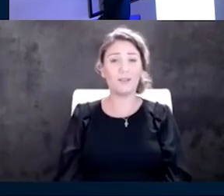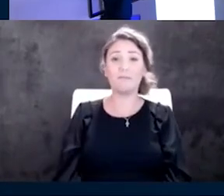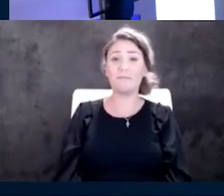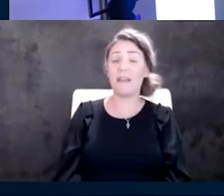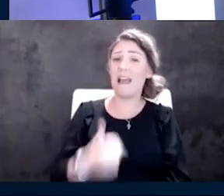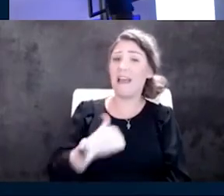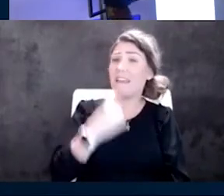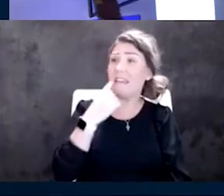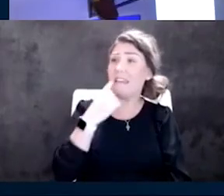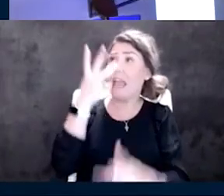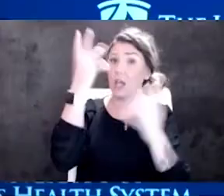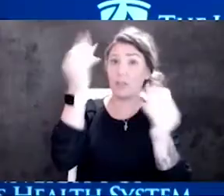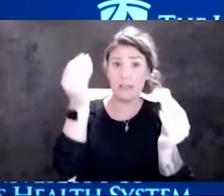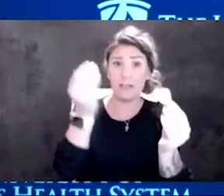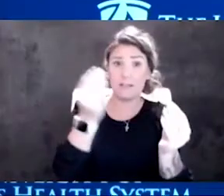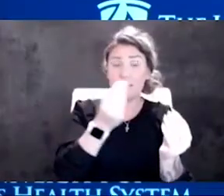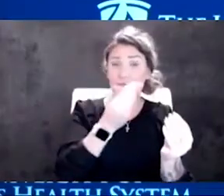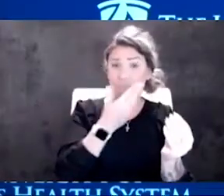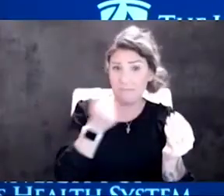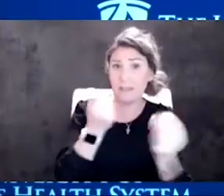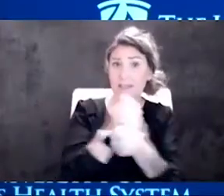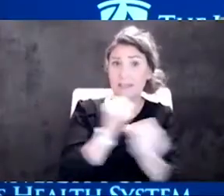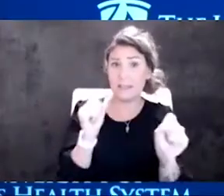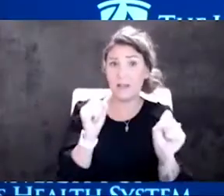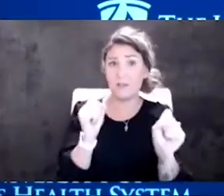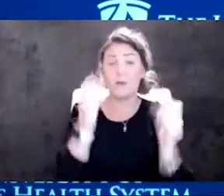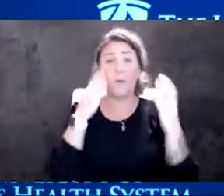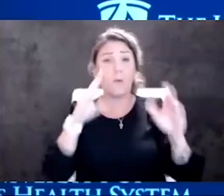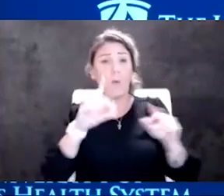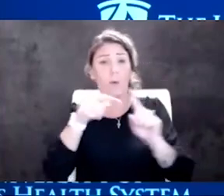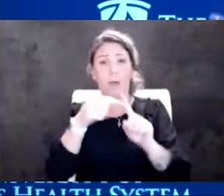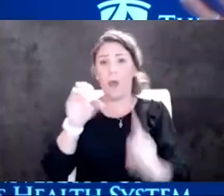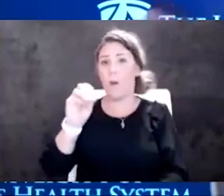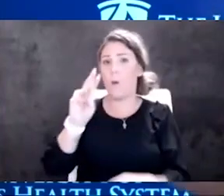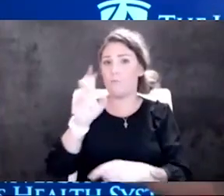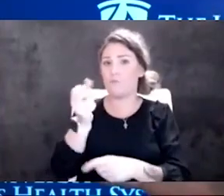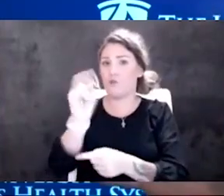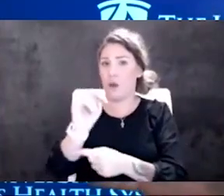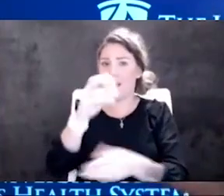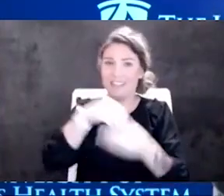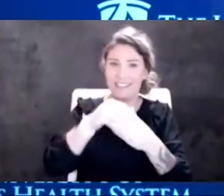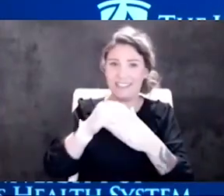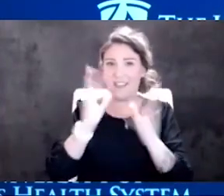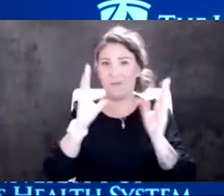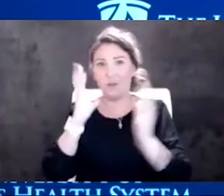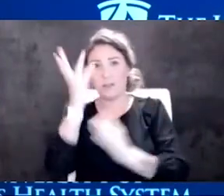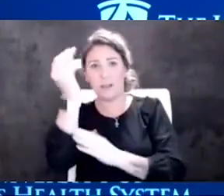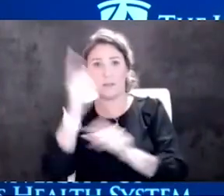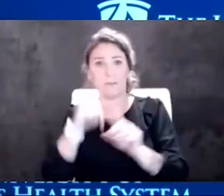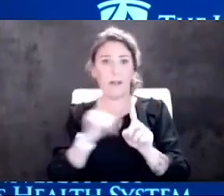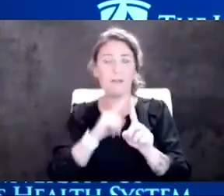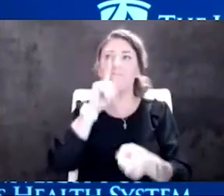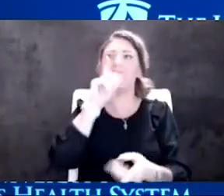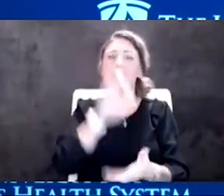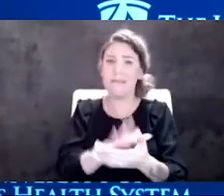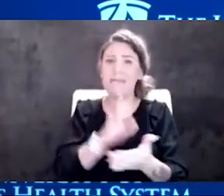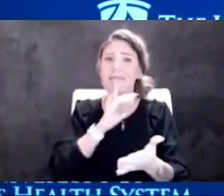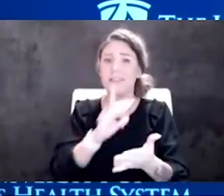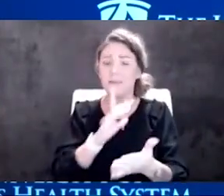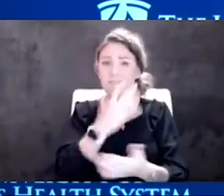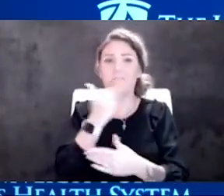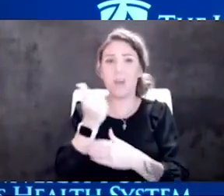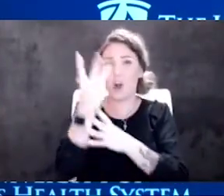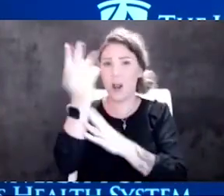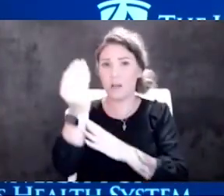pretty safe. We don't know enough about some of the Omicron stuff around inside, outside. But I'm going to bet outside is better than inside. But again, what do the CDC